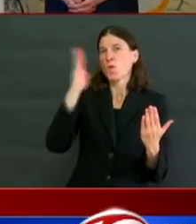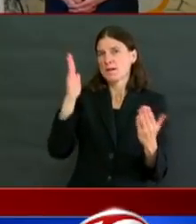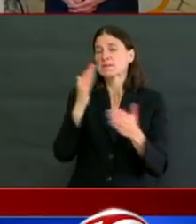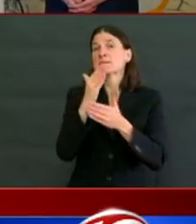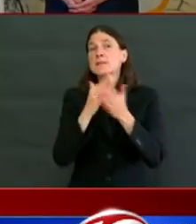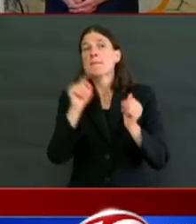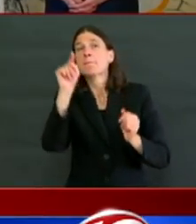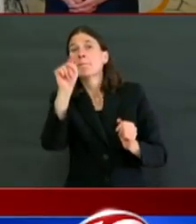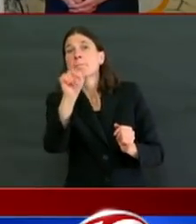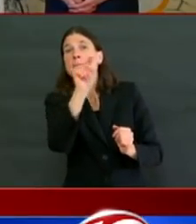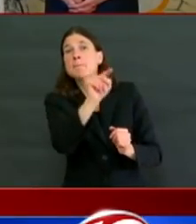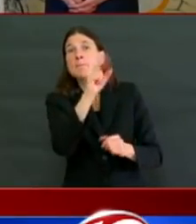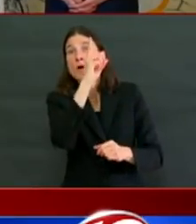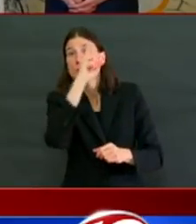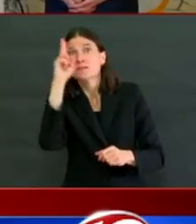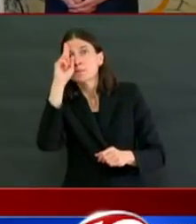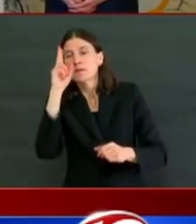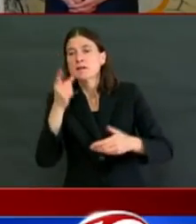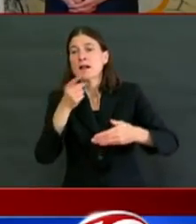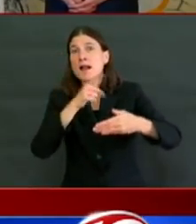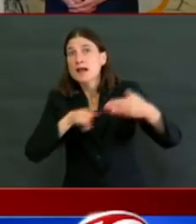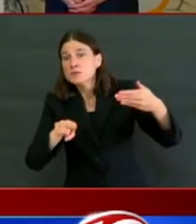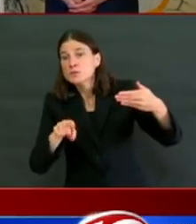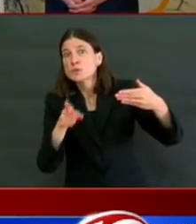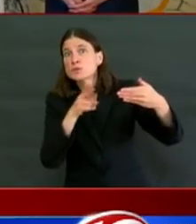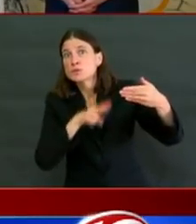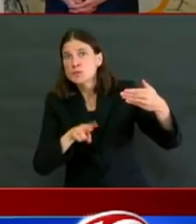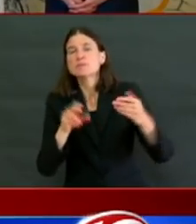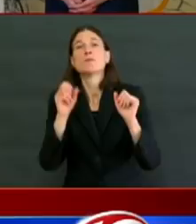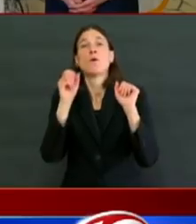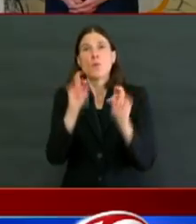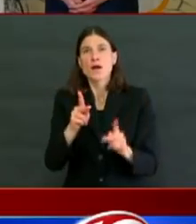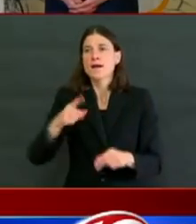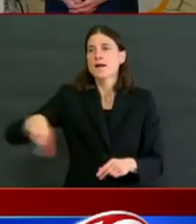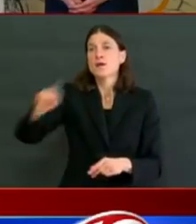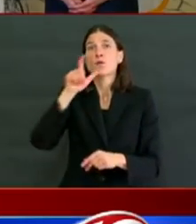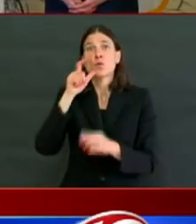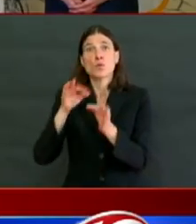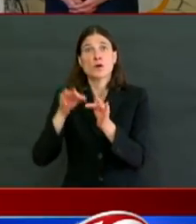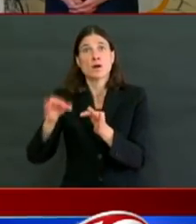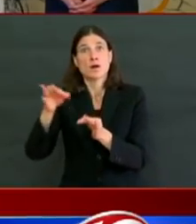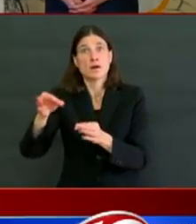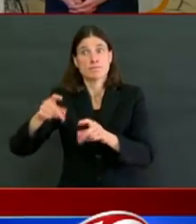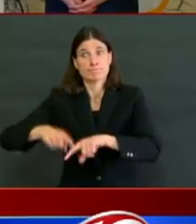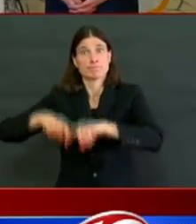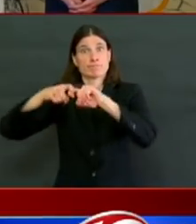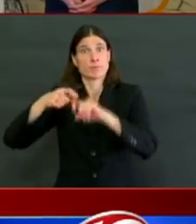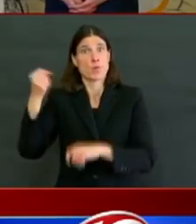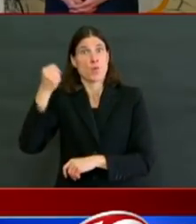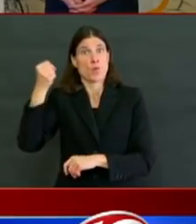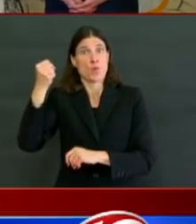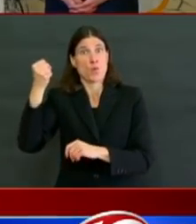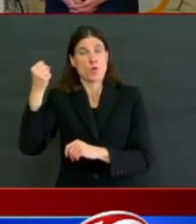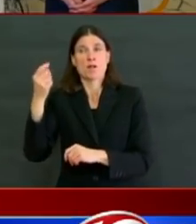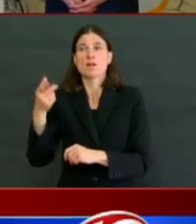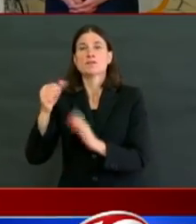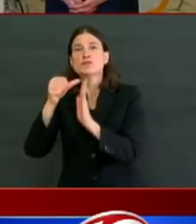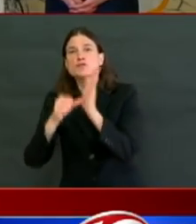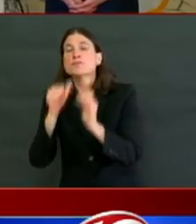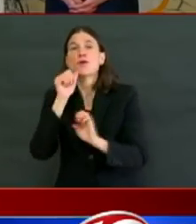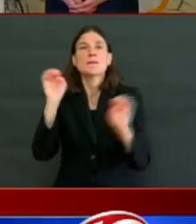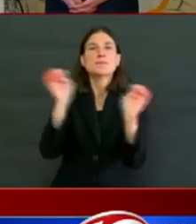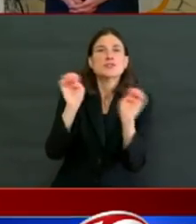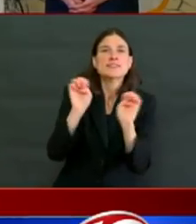week, the week after with elective surgeries and non-critical procedures. And I want the